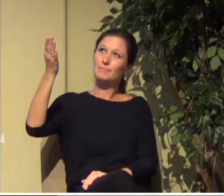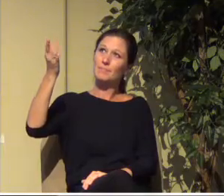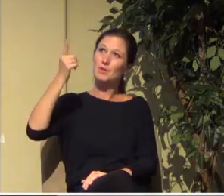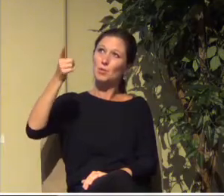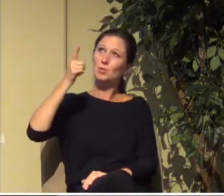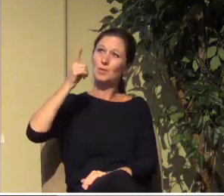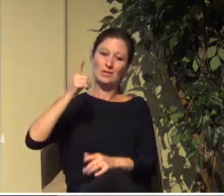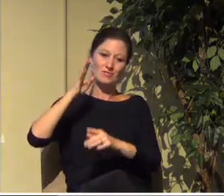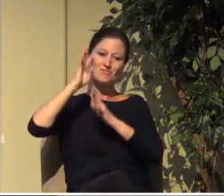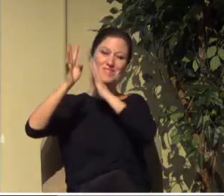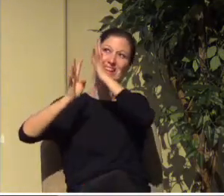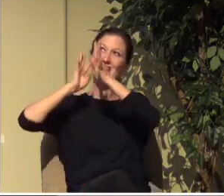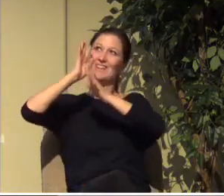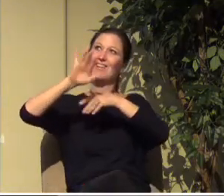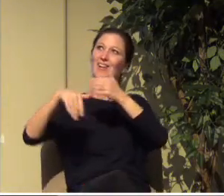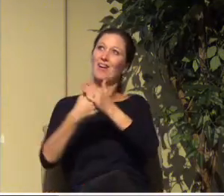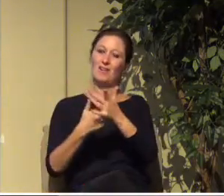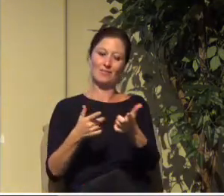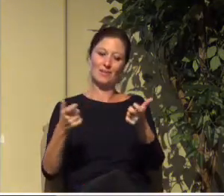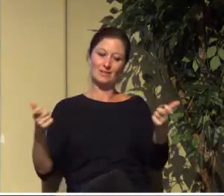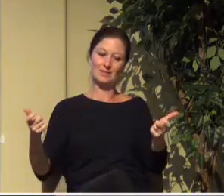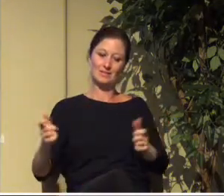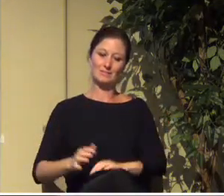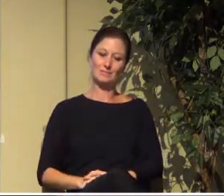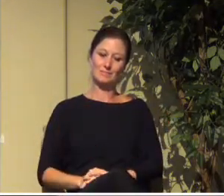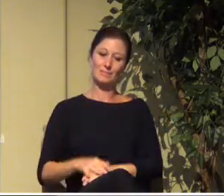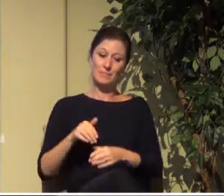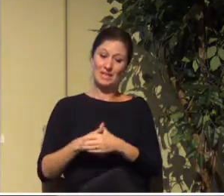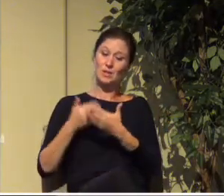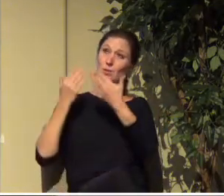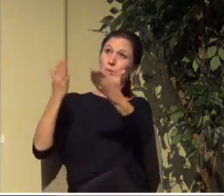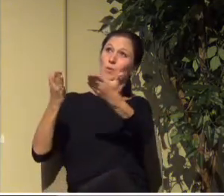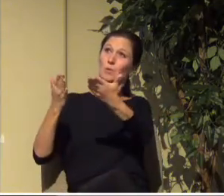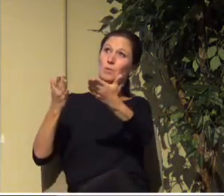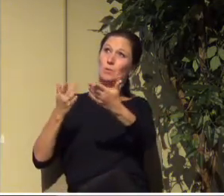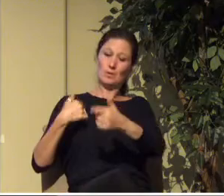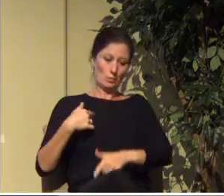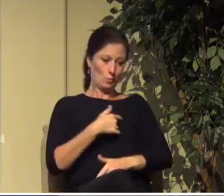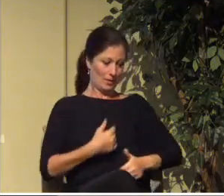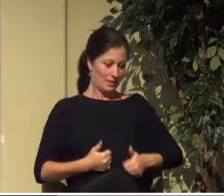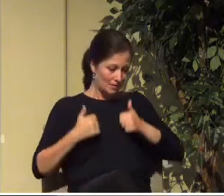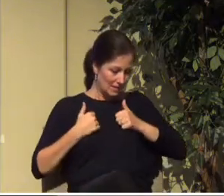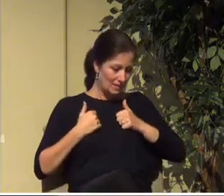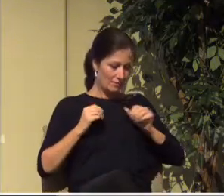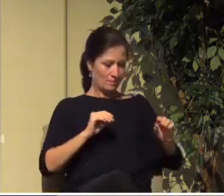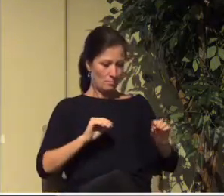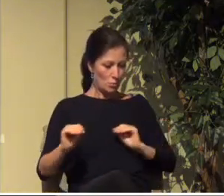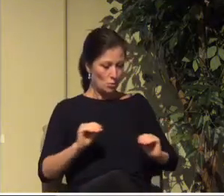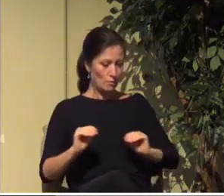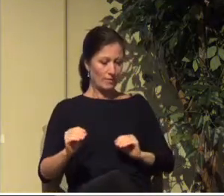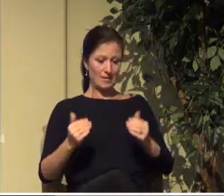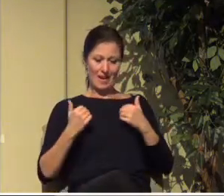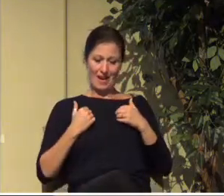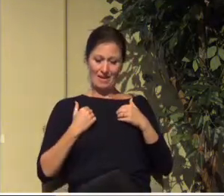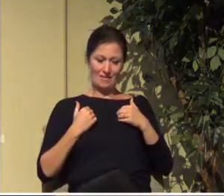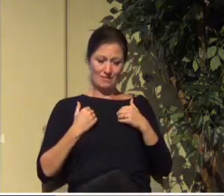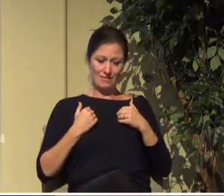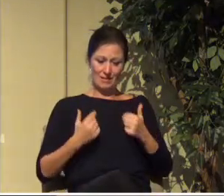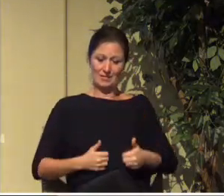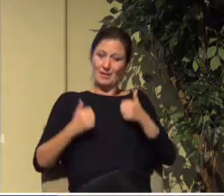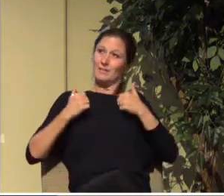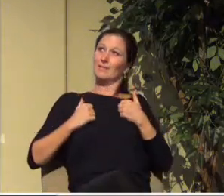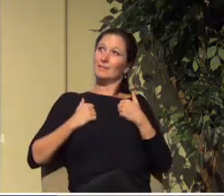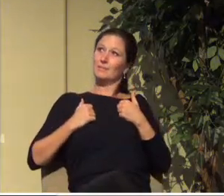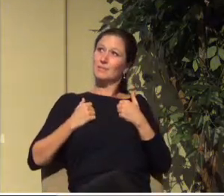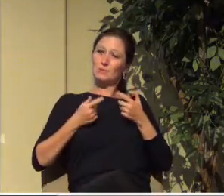in you Lord Jesus we live and move and have our being so Lord would you continually draw us back to